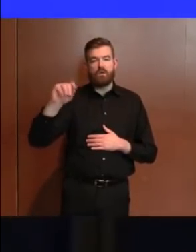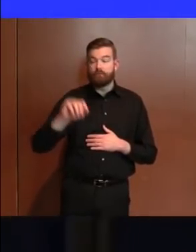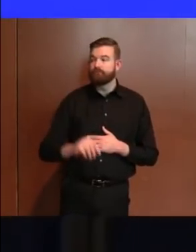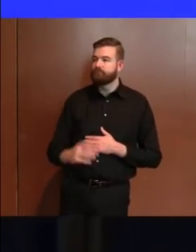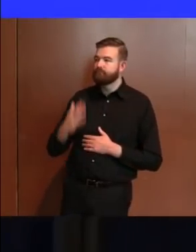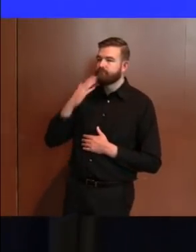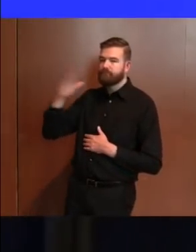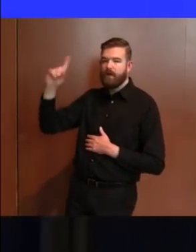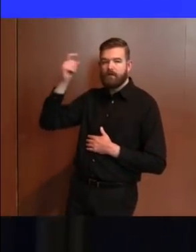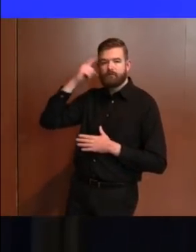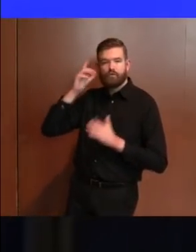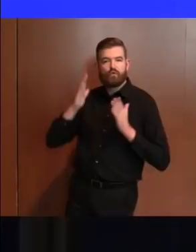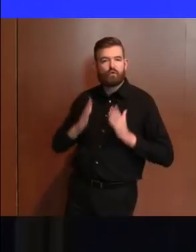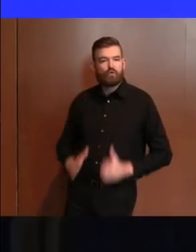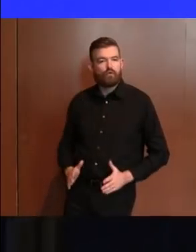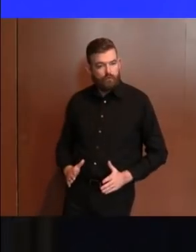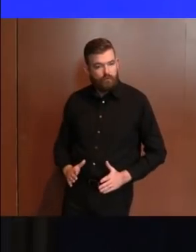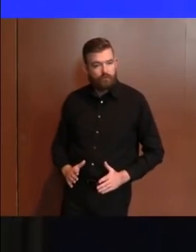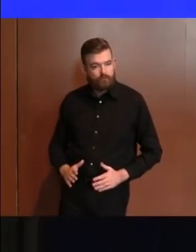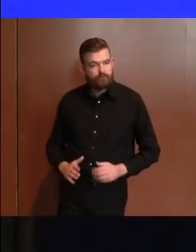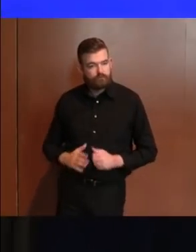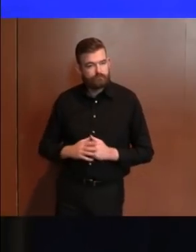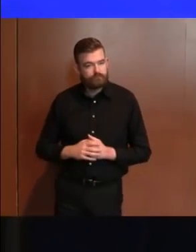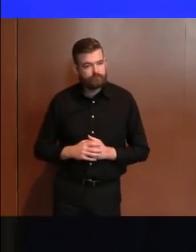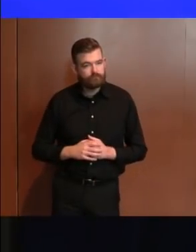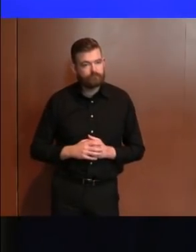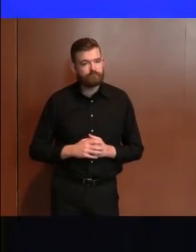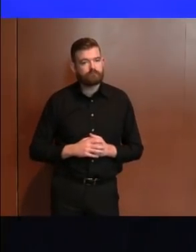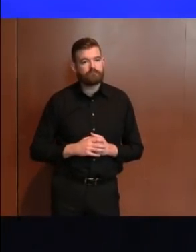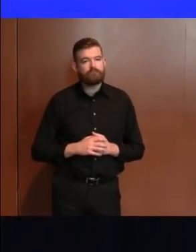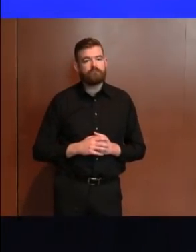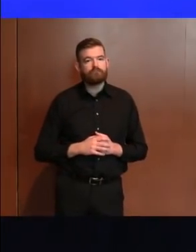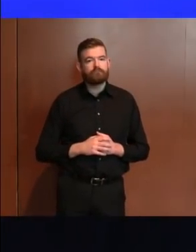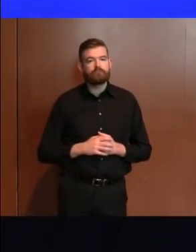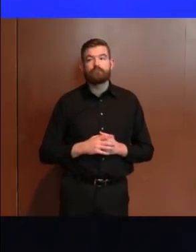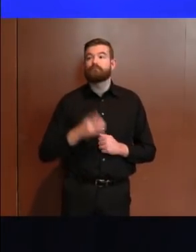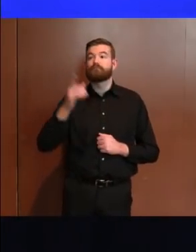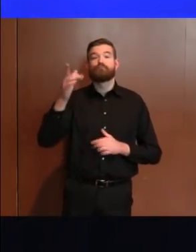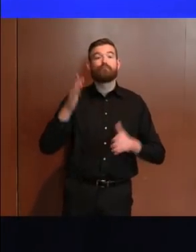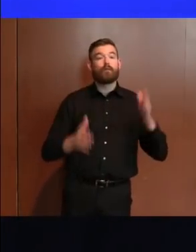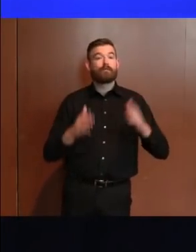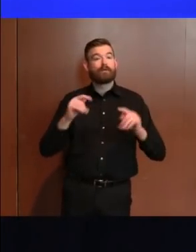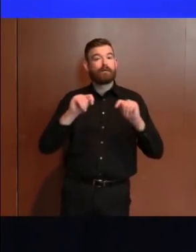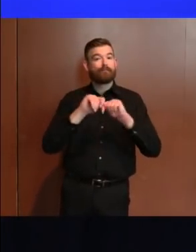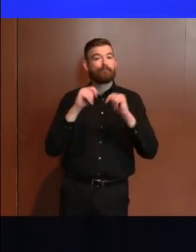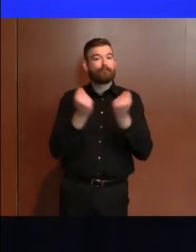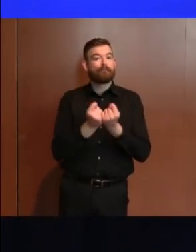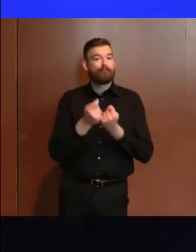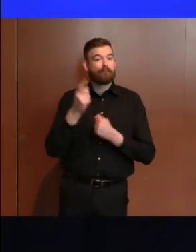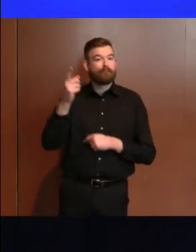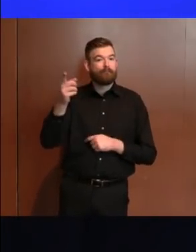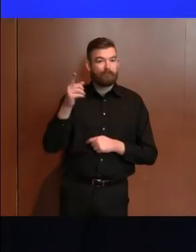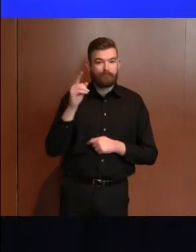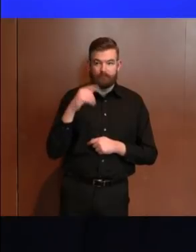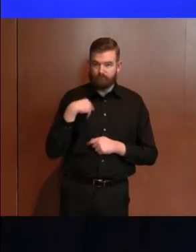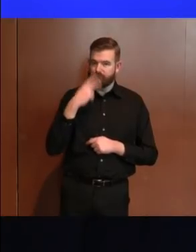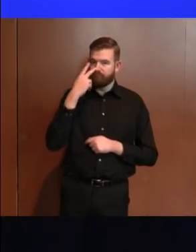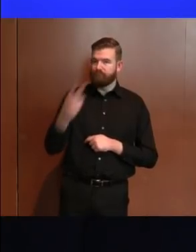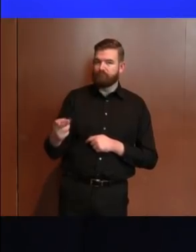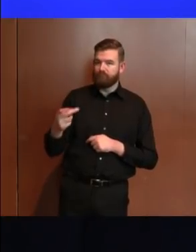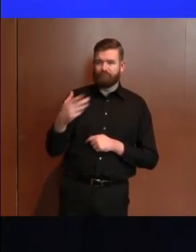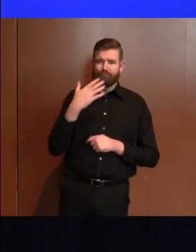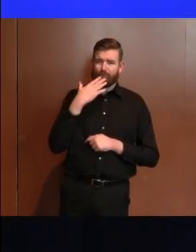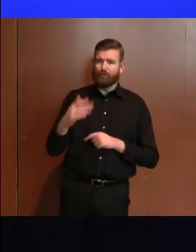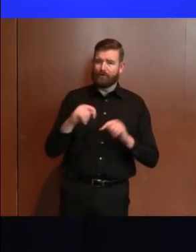afternoon and thank you for the shout out to James Hoffman and the Newton Robotics team. I've seen Aperture perform a couple of times and they are no joke. Judy,